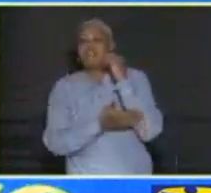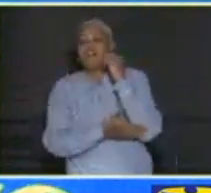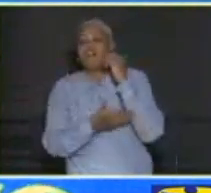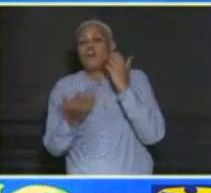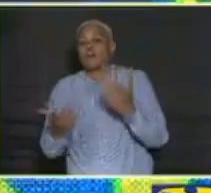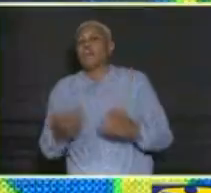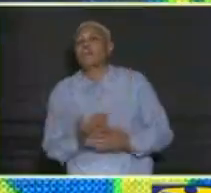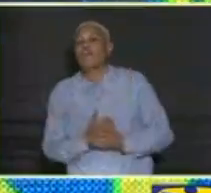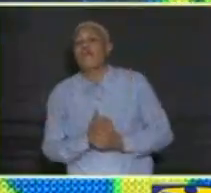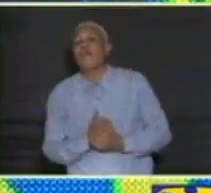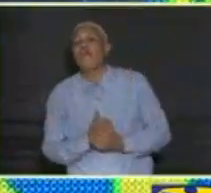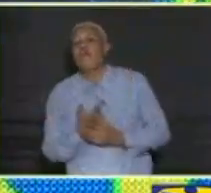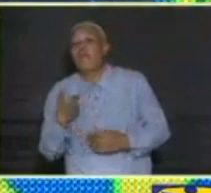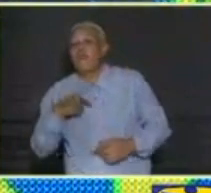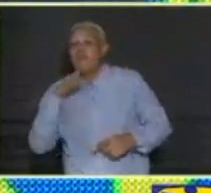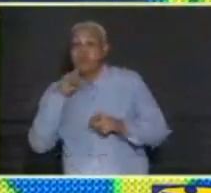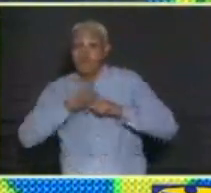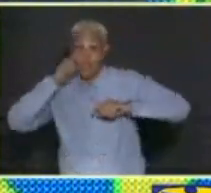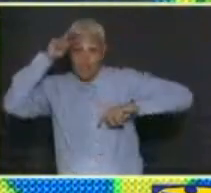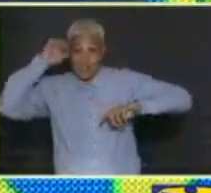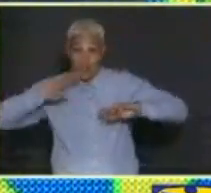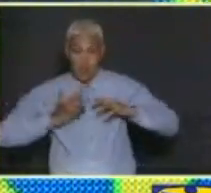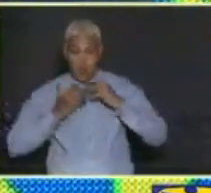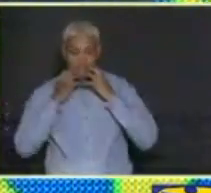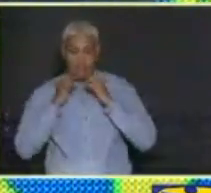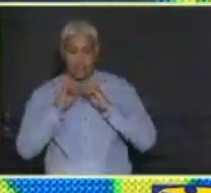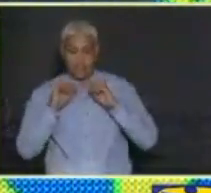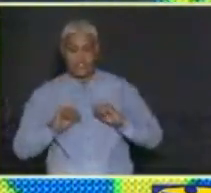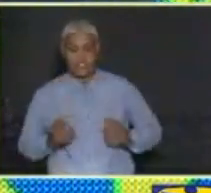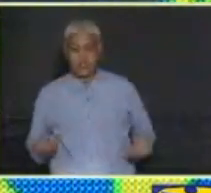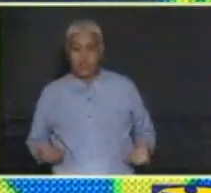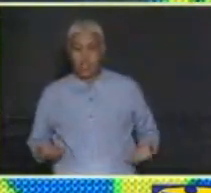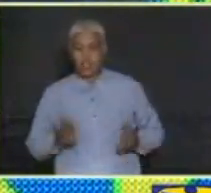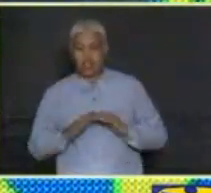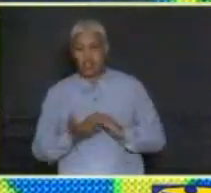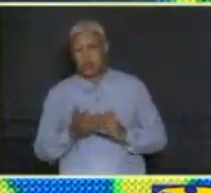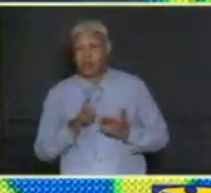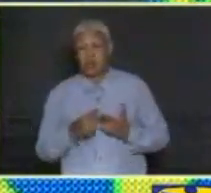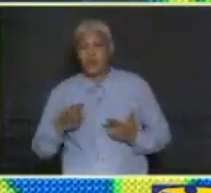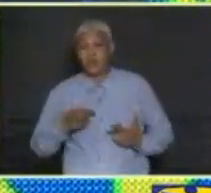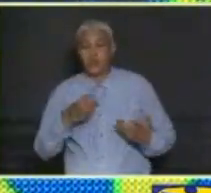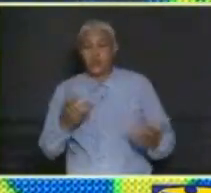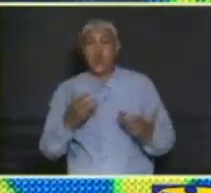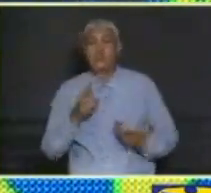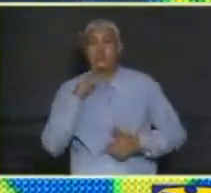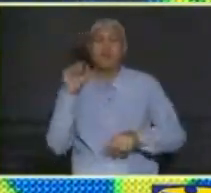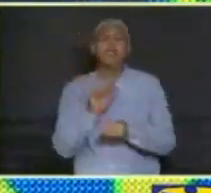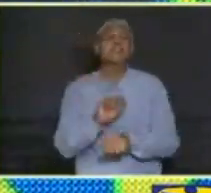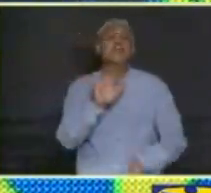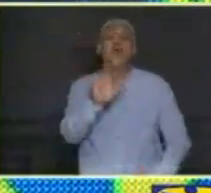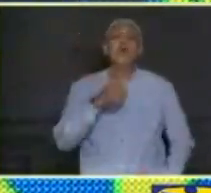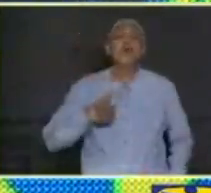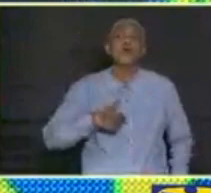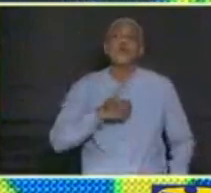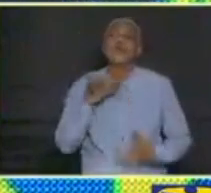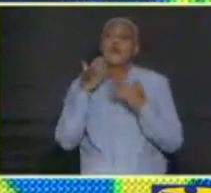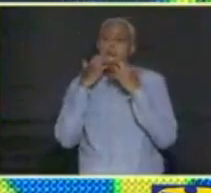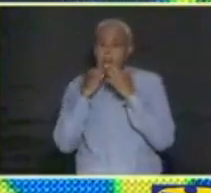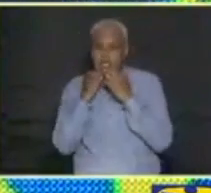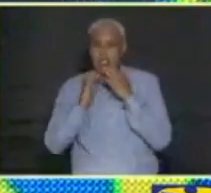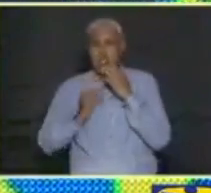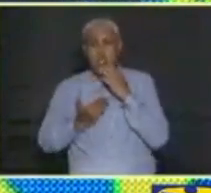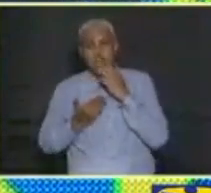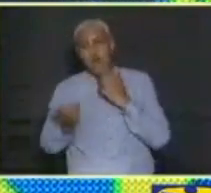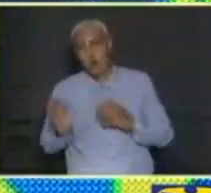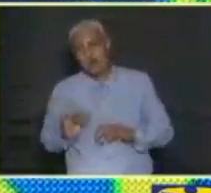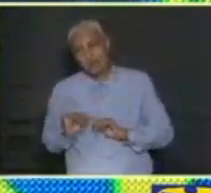and we understand our value systems here and we want to ensure that we preserve our